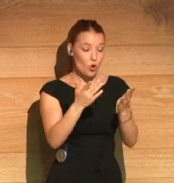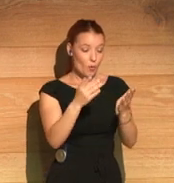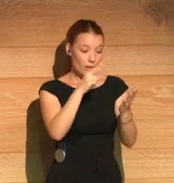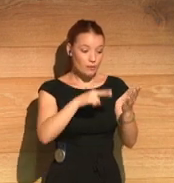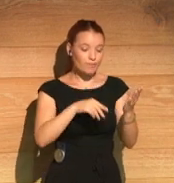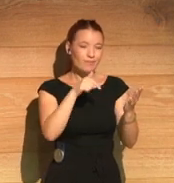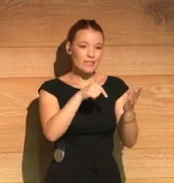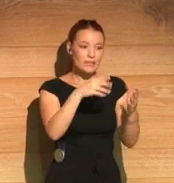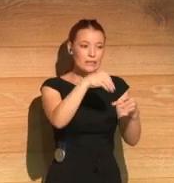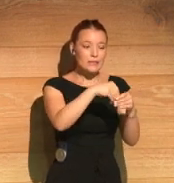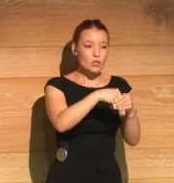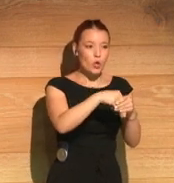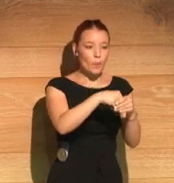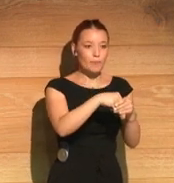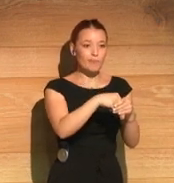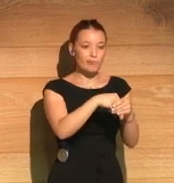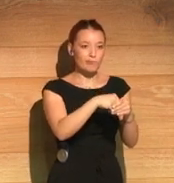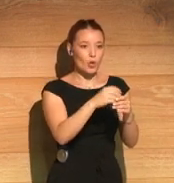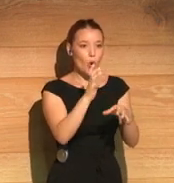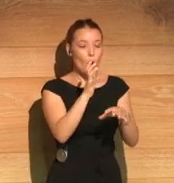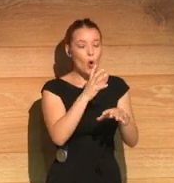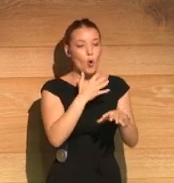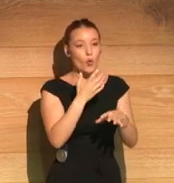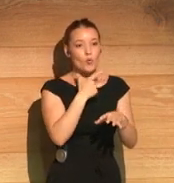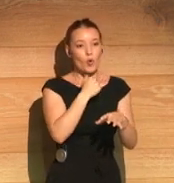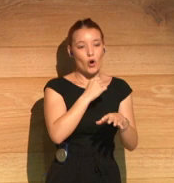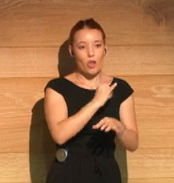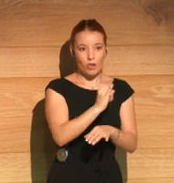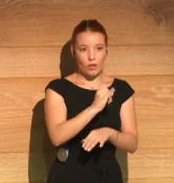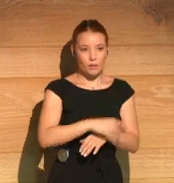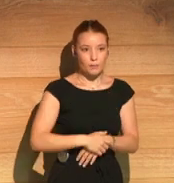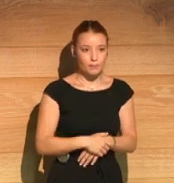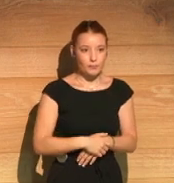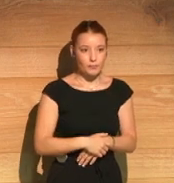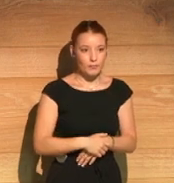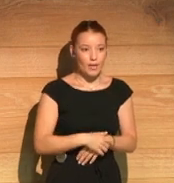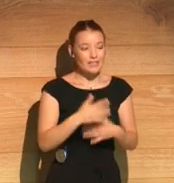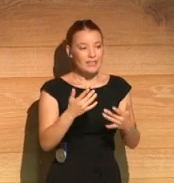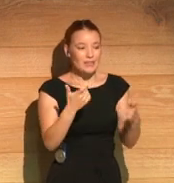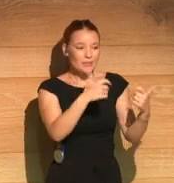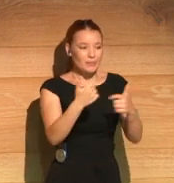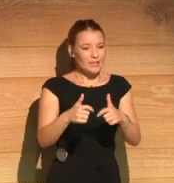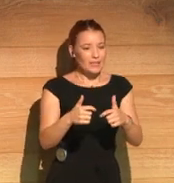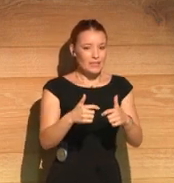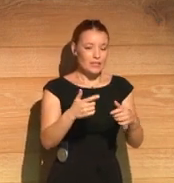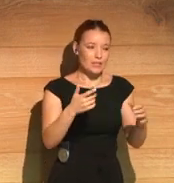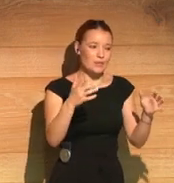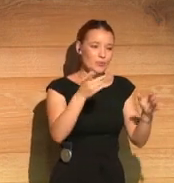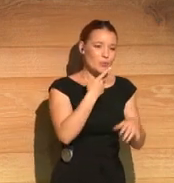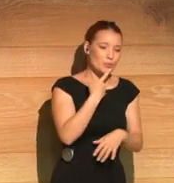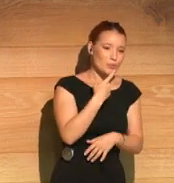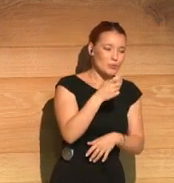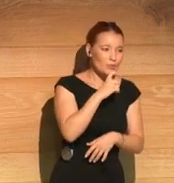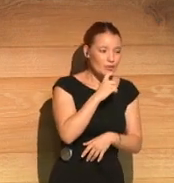while there's many dark passages and Cyril goes through some difficult times, there is an awful lot of